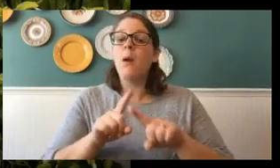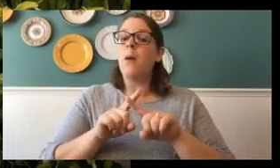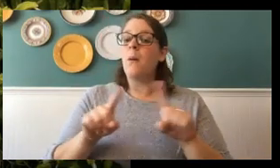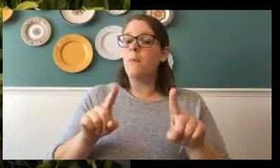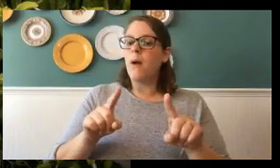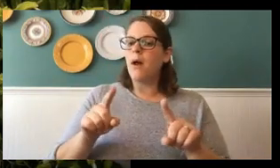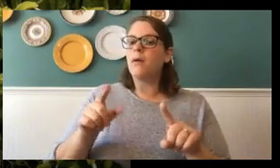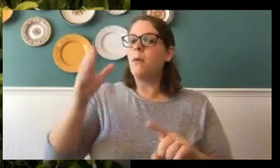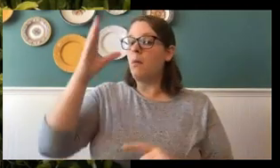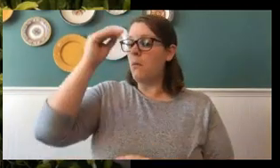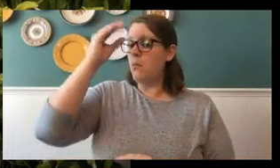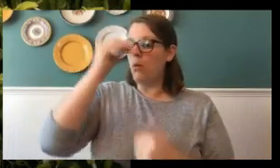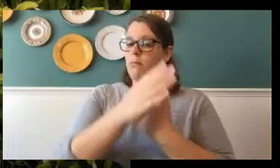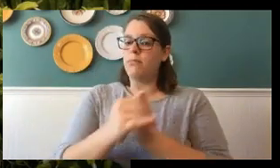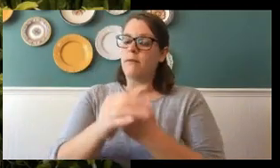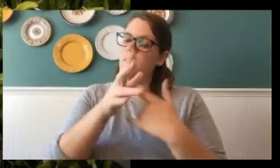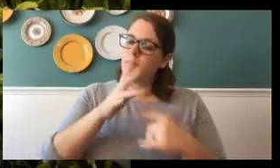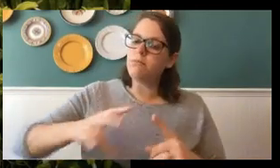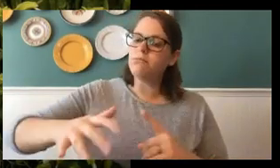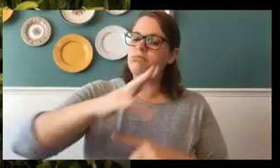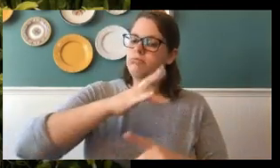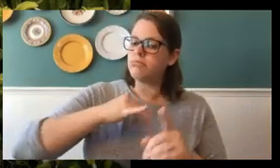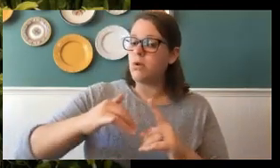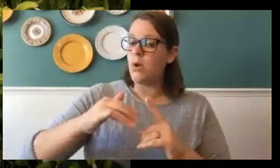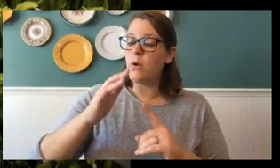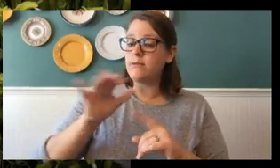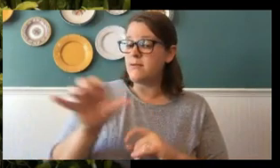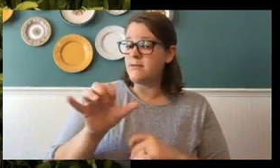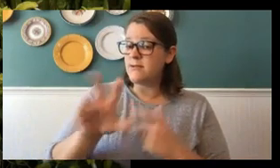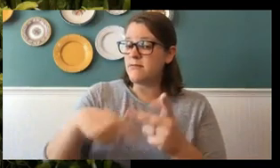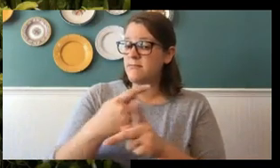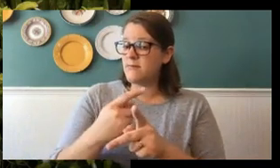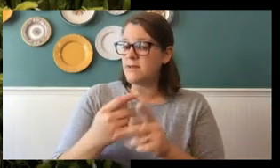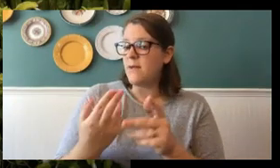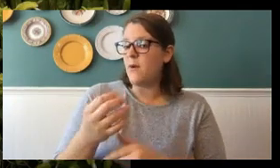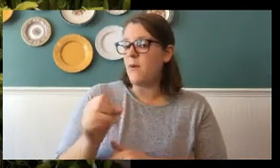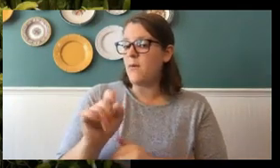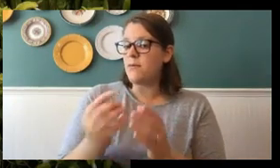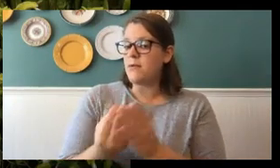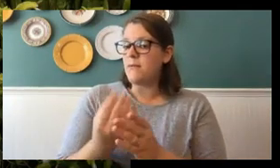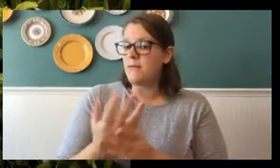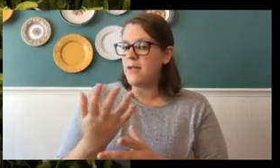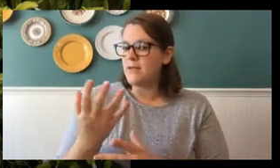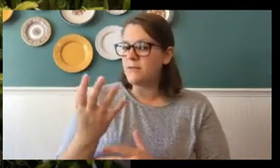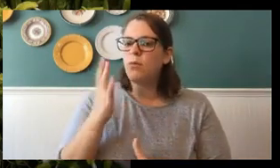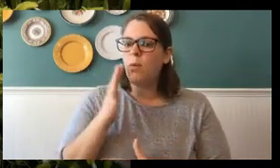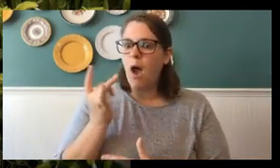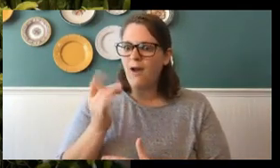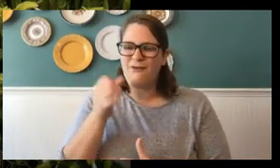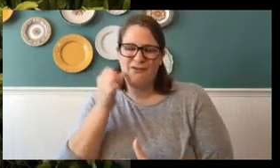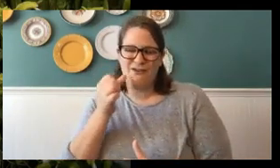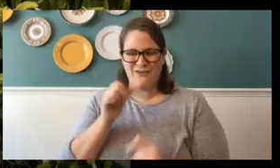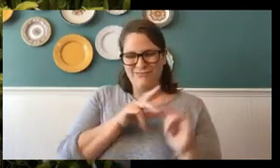around their specific host plants, too. Because that's where the girls are. Hey. Ew. That's disgusting.